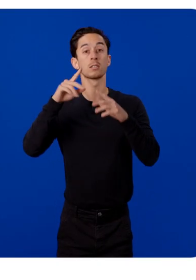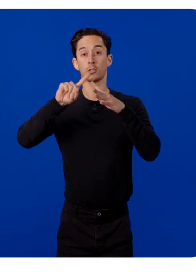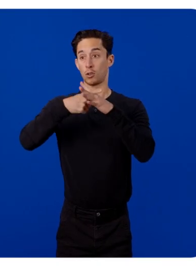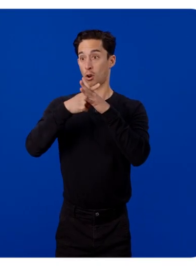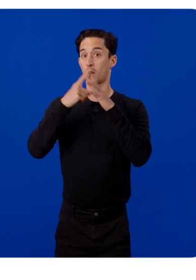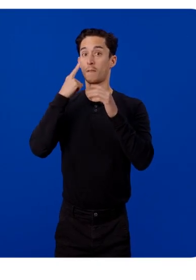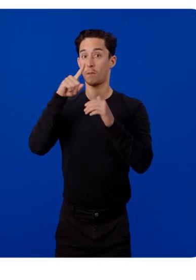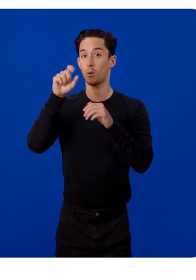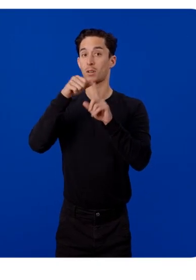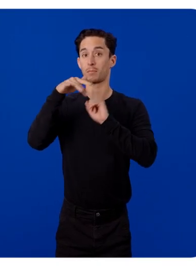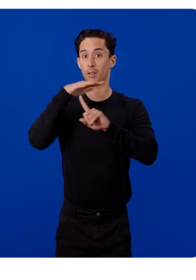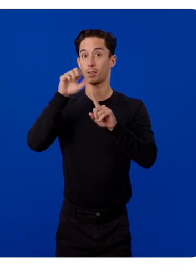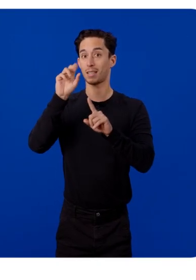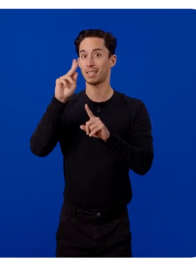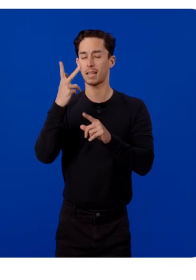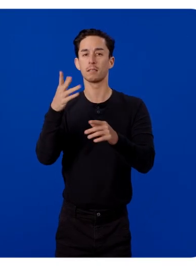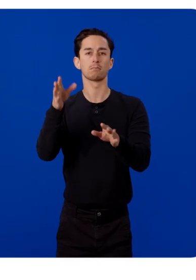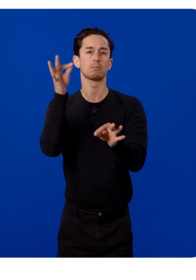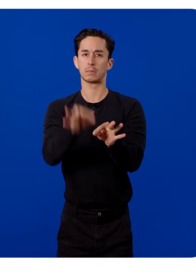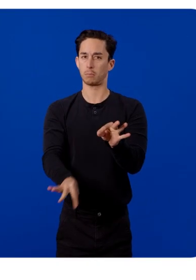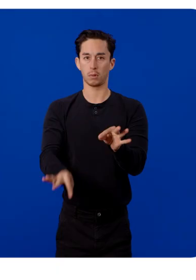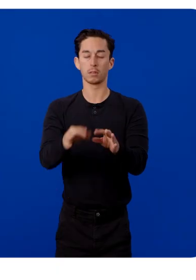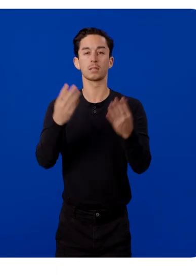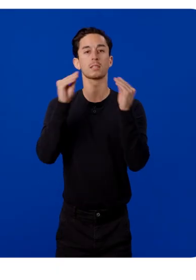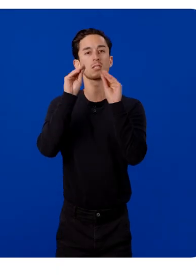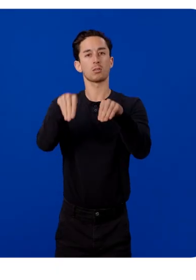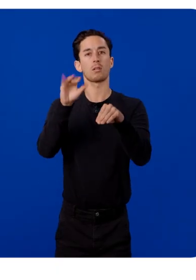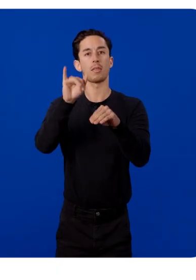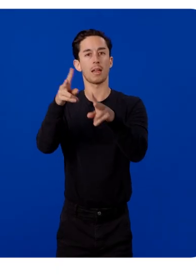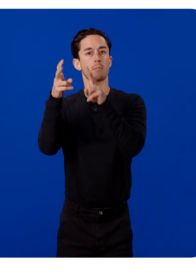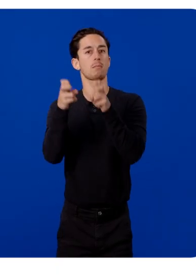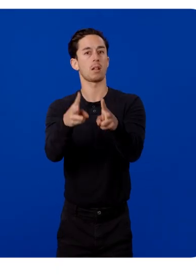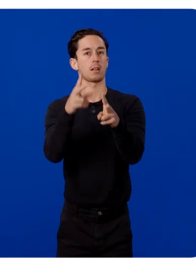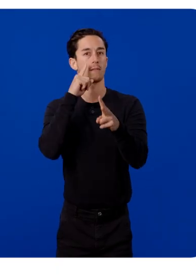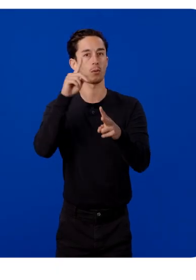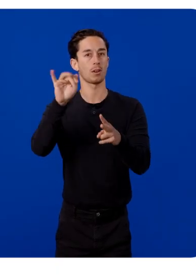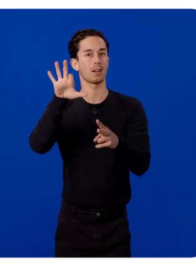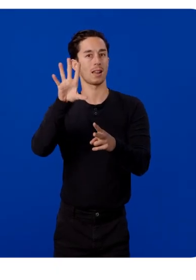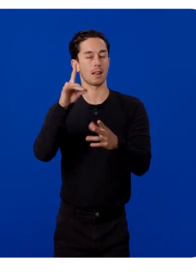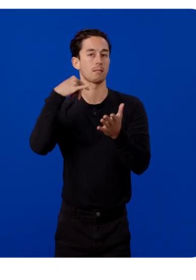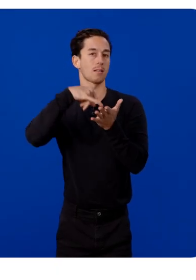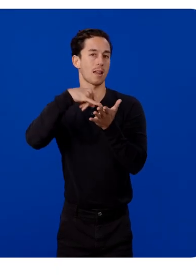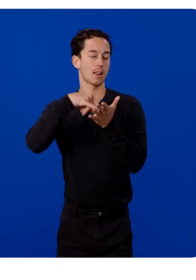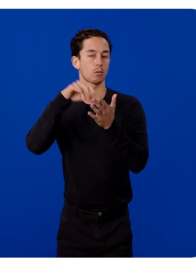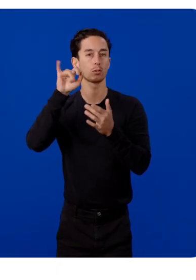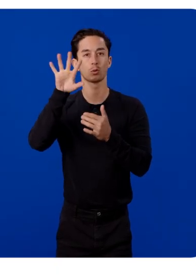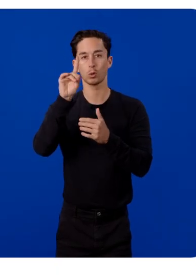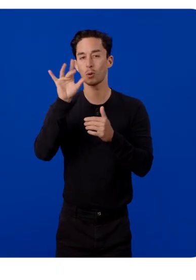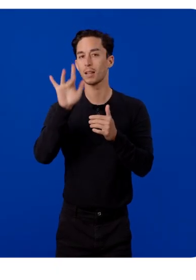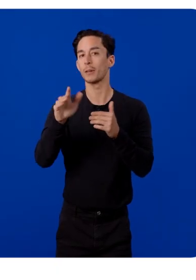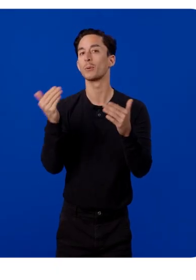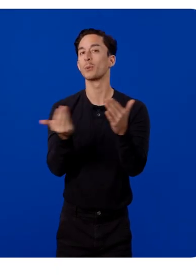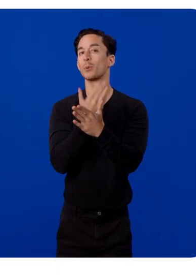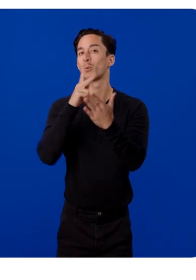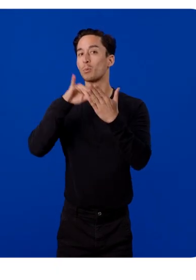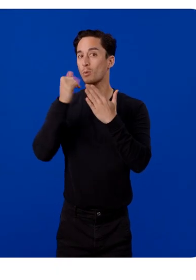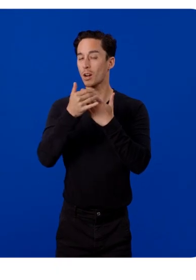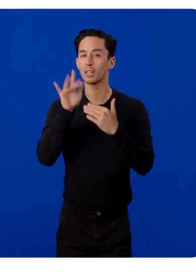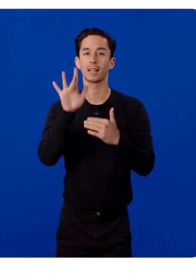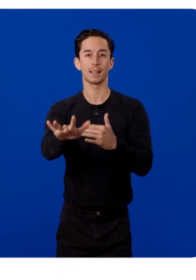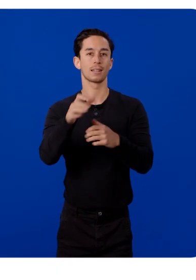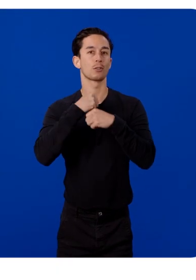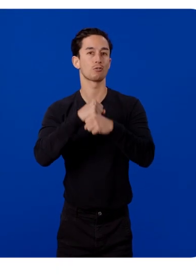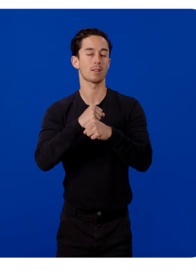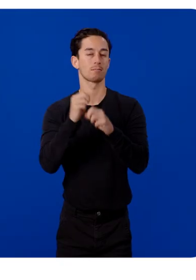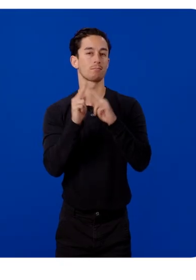simple. Install the Meta Horizon plugin for Android Studio, click New Spatial SDK Project, then click Create to build